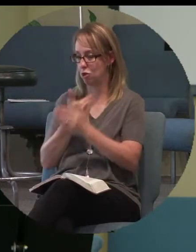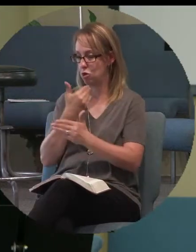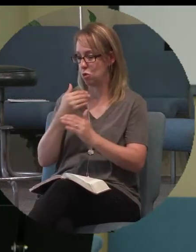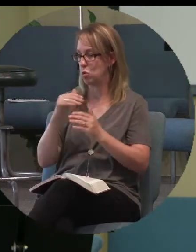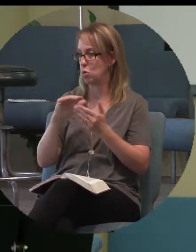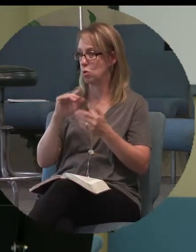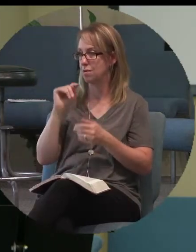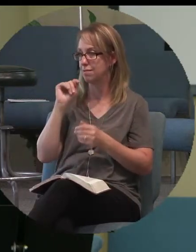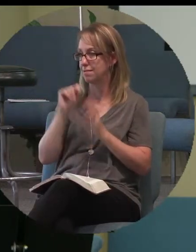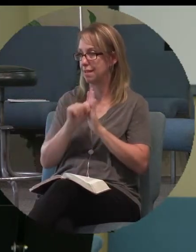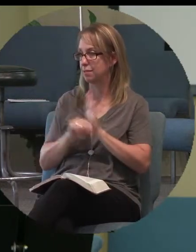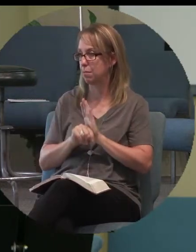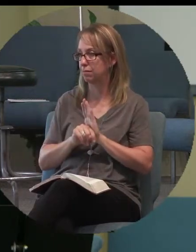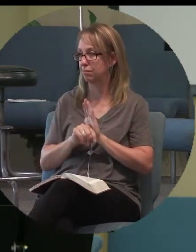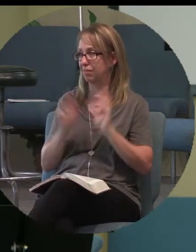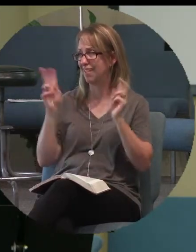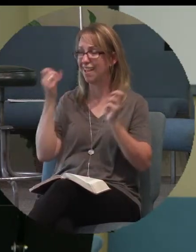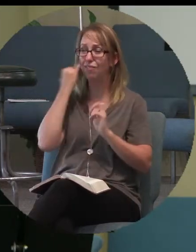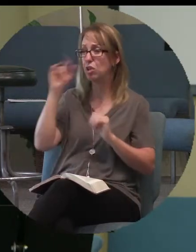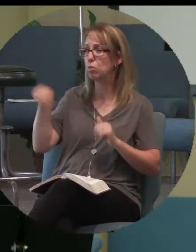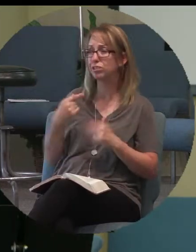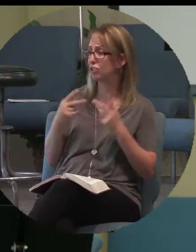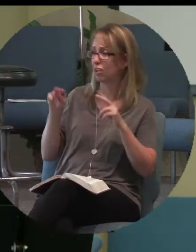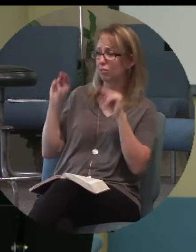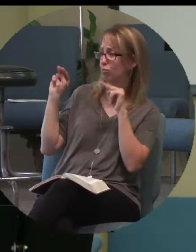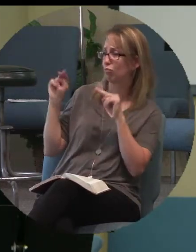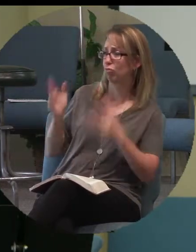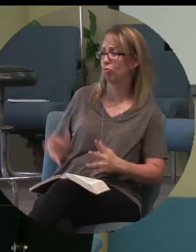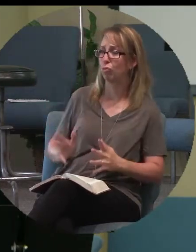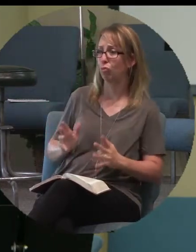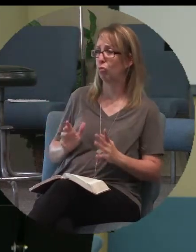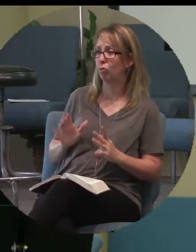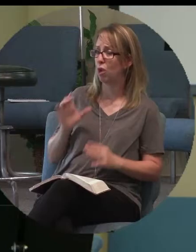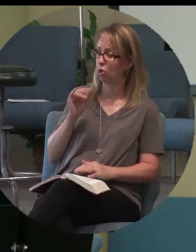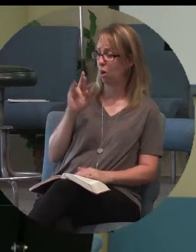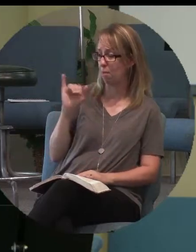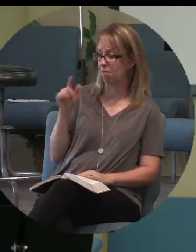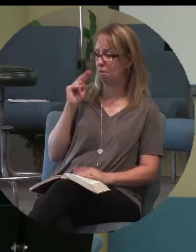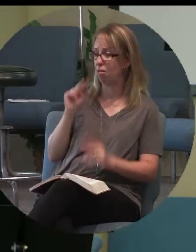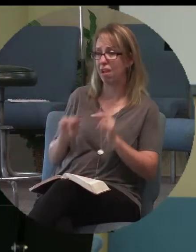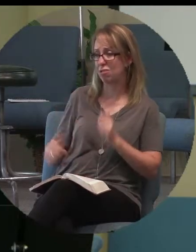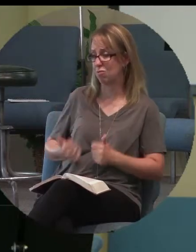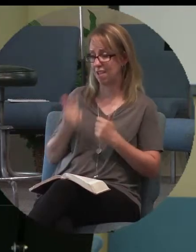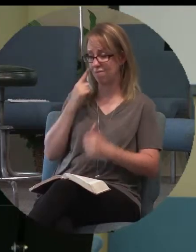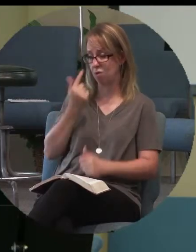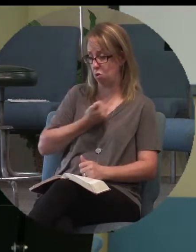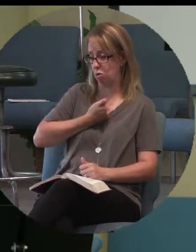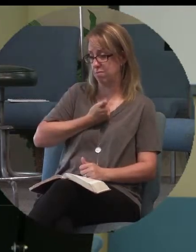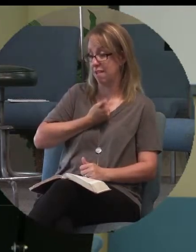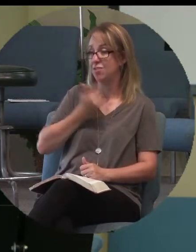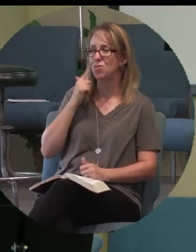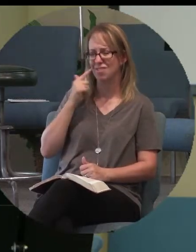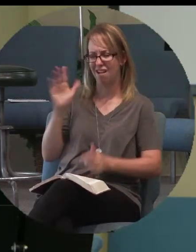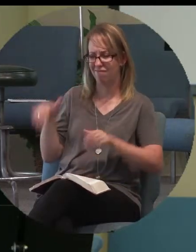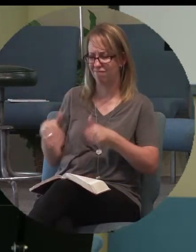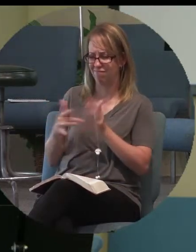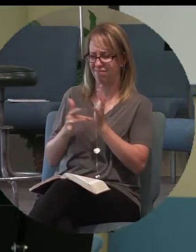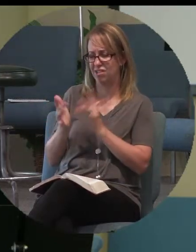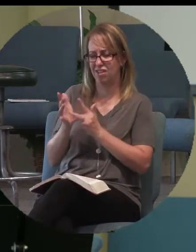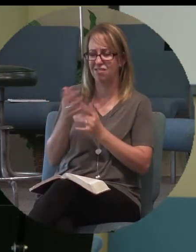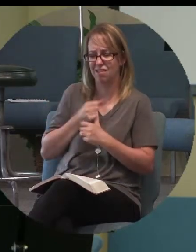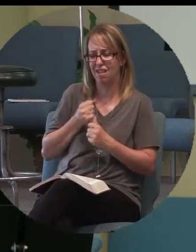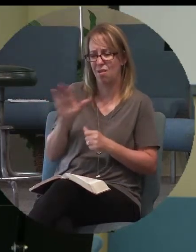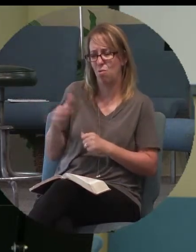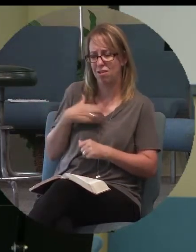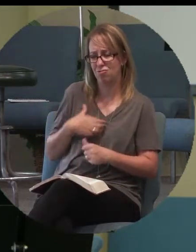If you were just a bystander, if you were just a criminal, and all you did was live life for yourself, you would have thought Jesus was getting what he